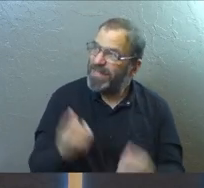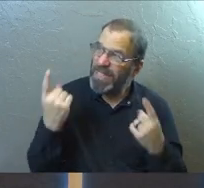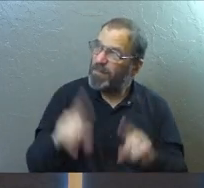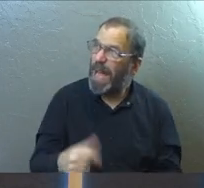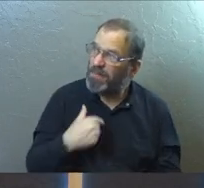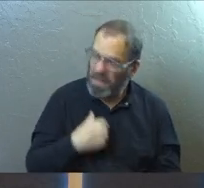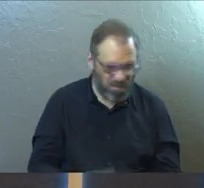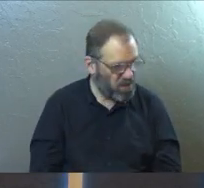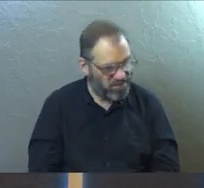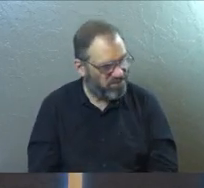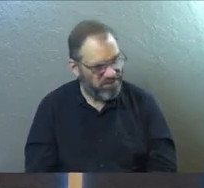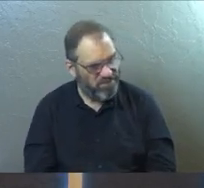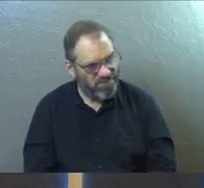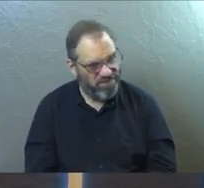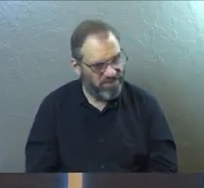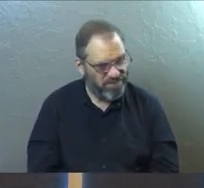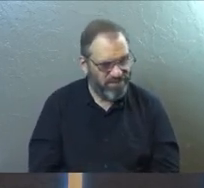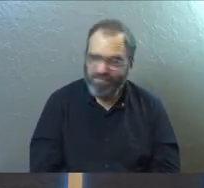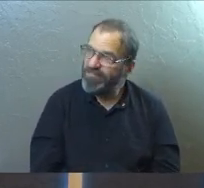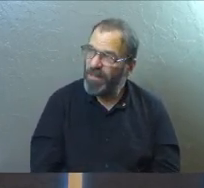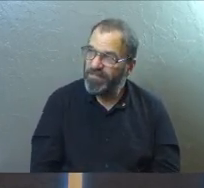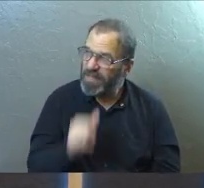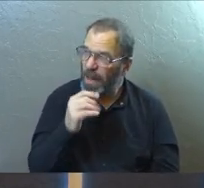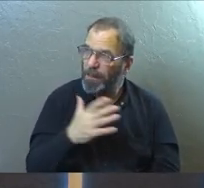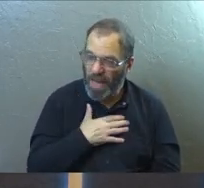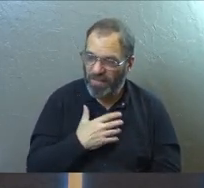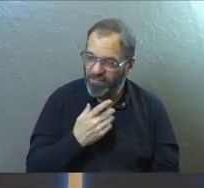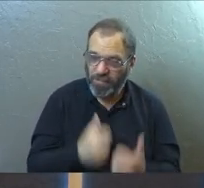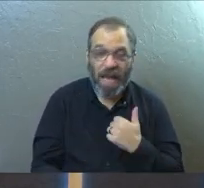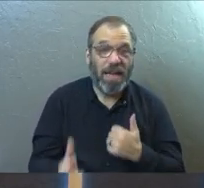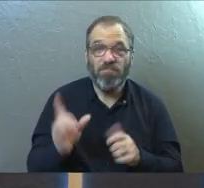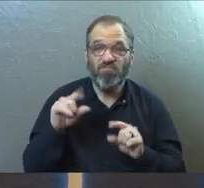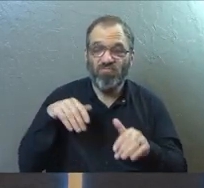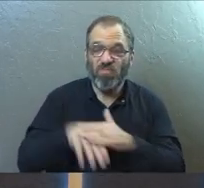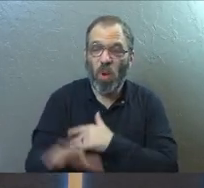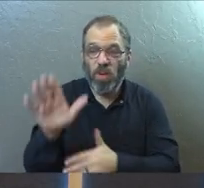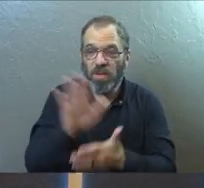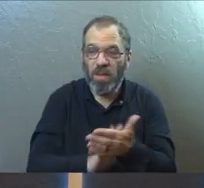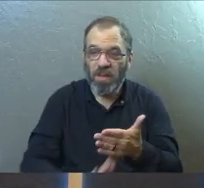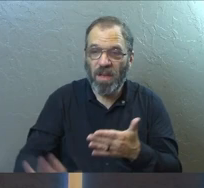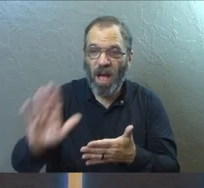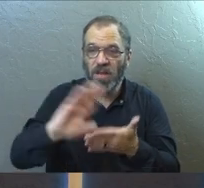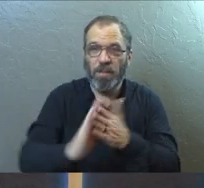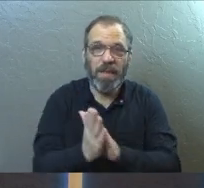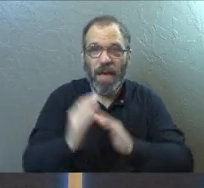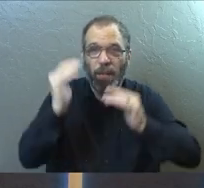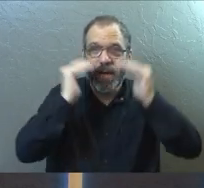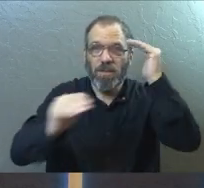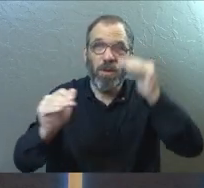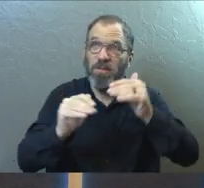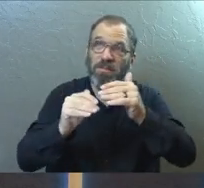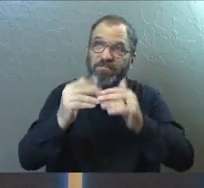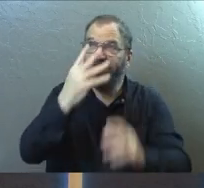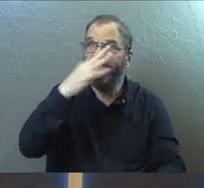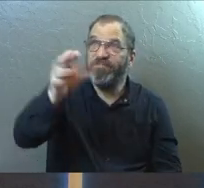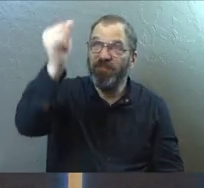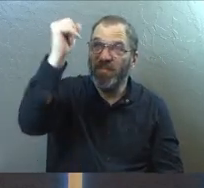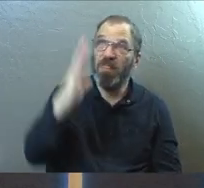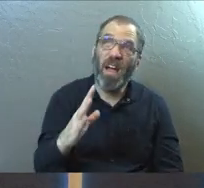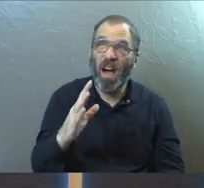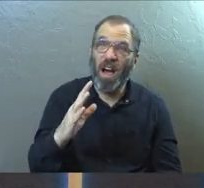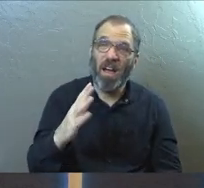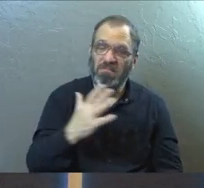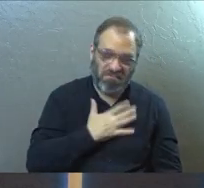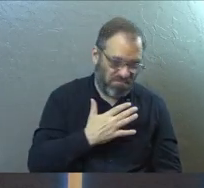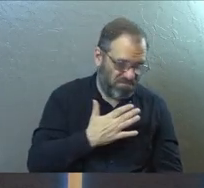pass the test for them. And because of that, they go off into college and early adulthood. And they don't follow God at all. And they kind